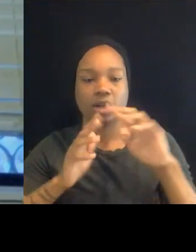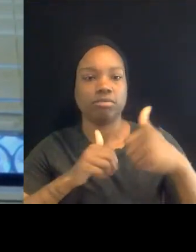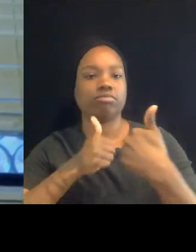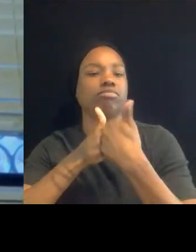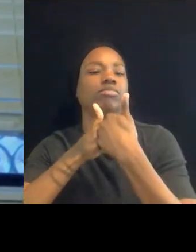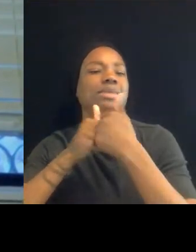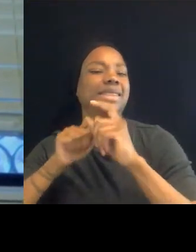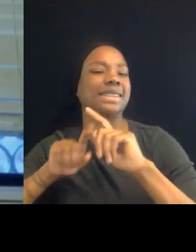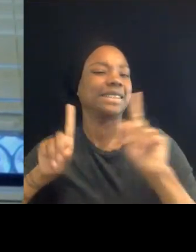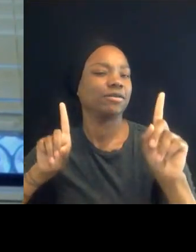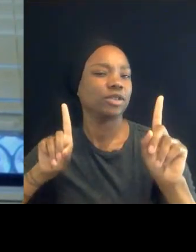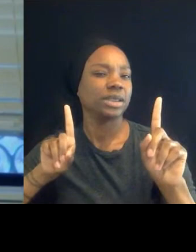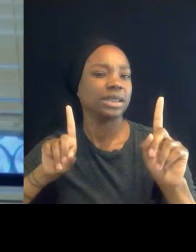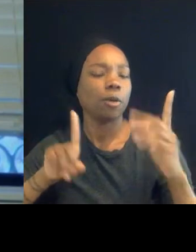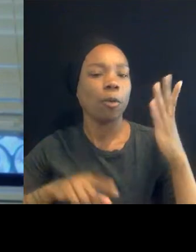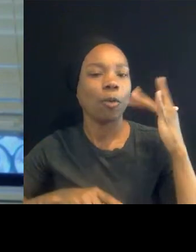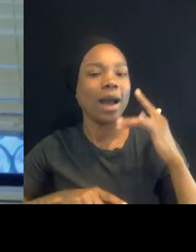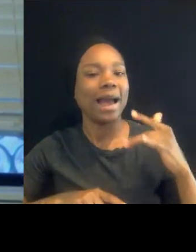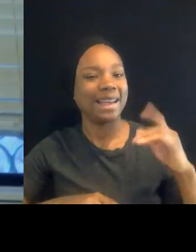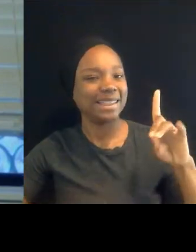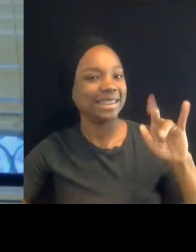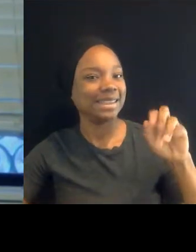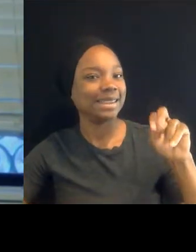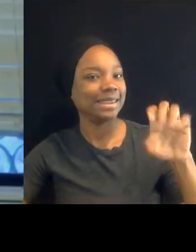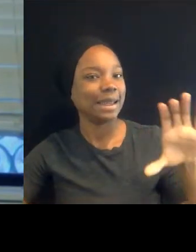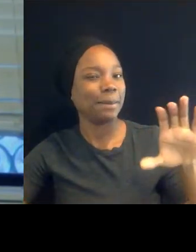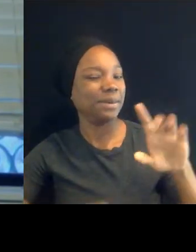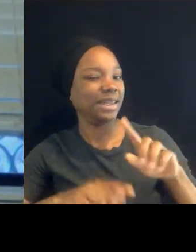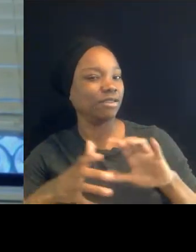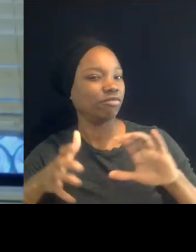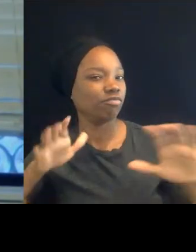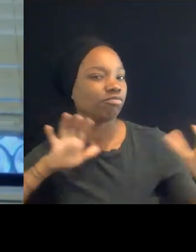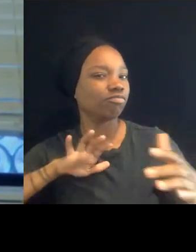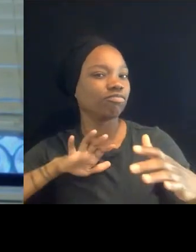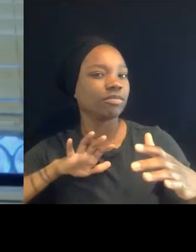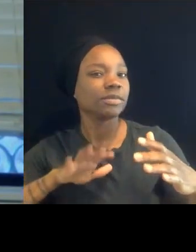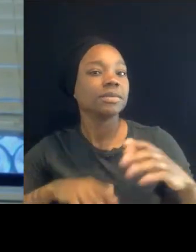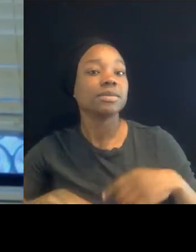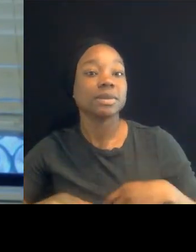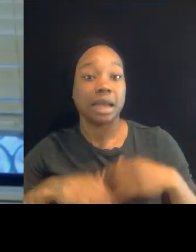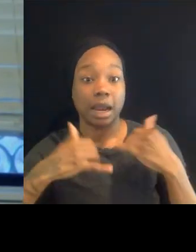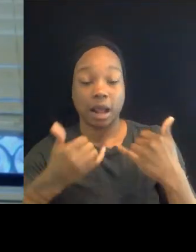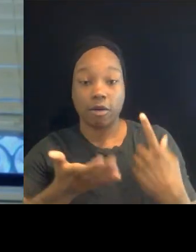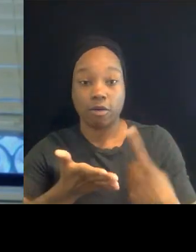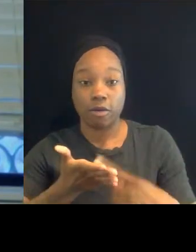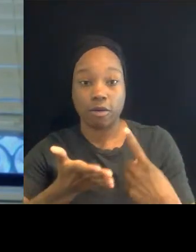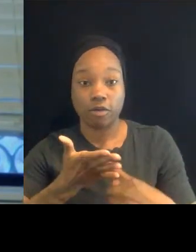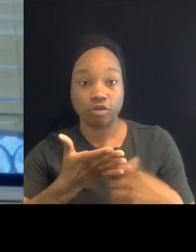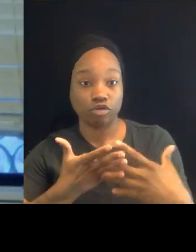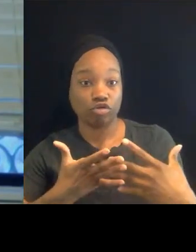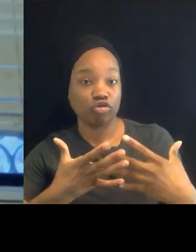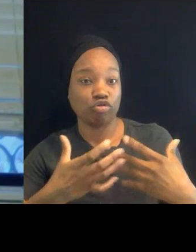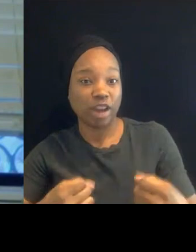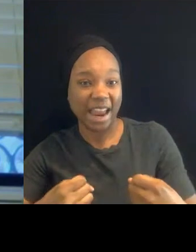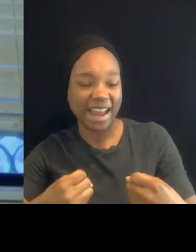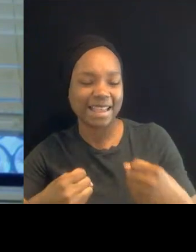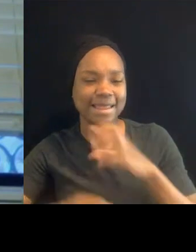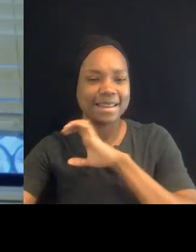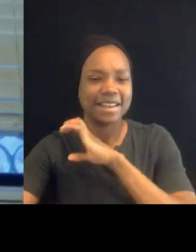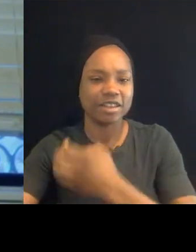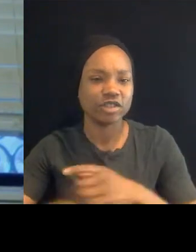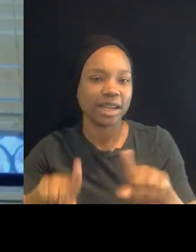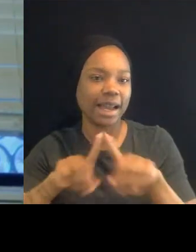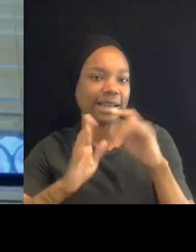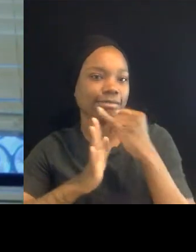dynamic of it. Now me, as you talk about strength and energy, as an artist where you've always, you've always been playing